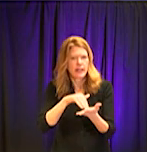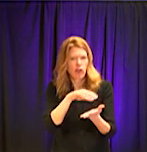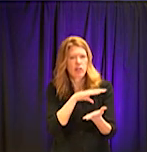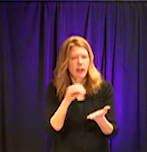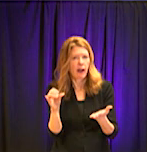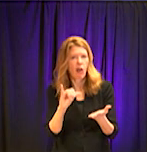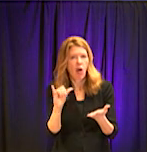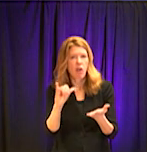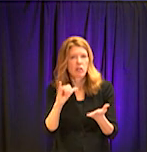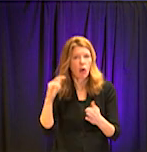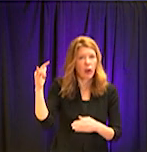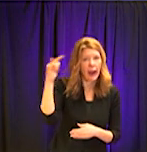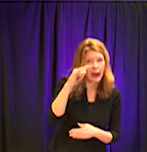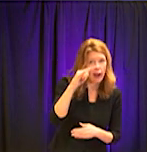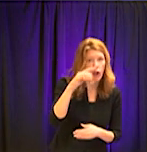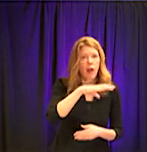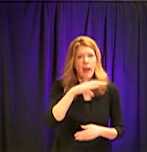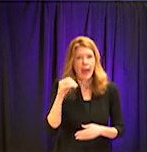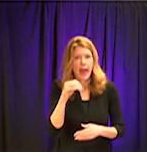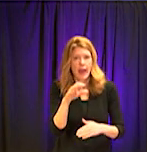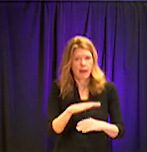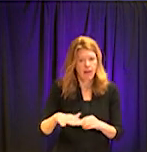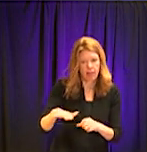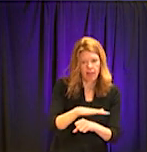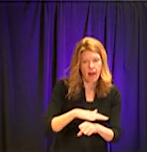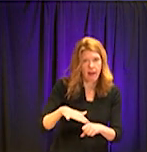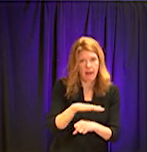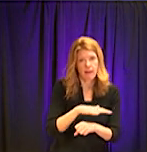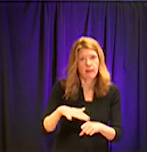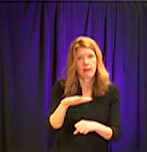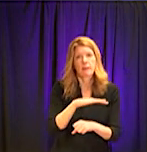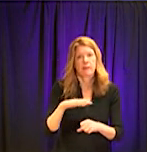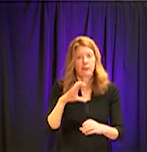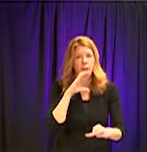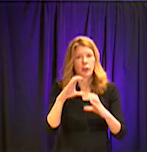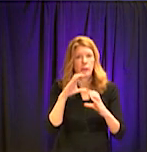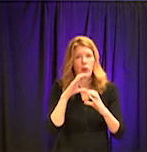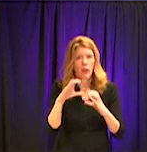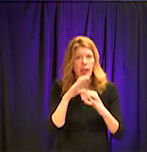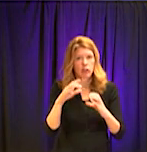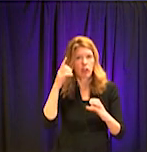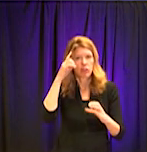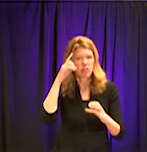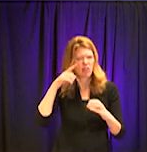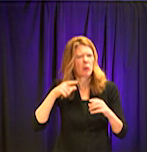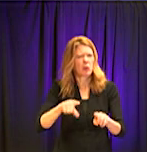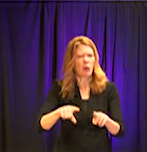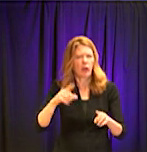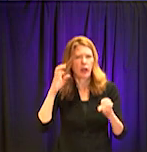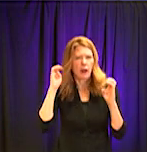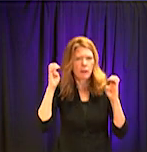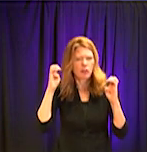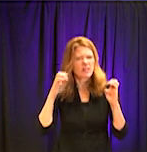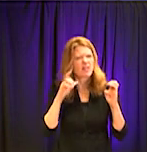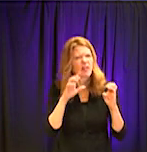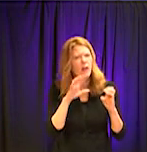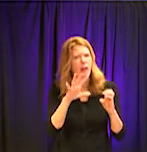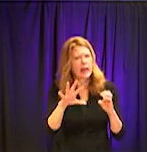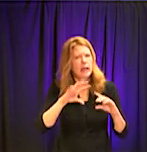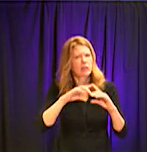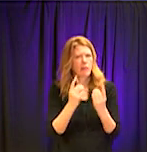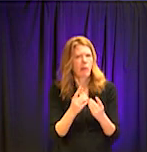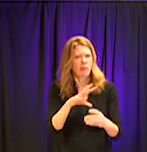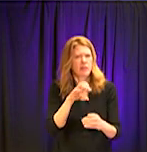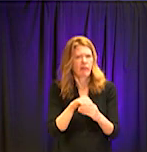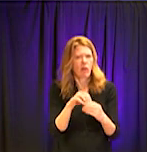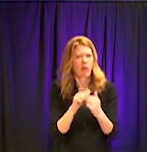in the metro Atlanta area. So please welcome Dr. Alexander P. Isikoff. Thank you so much for being with us.